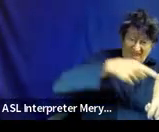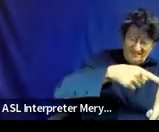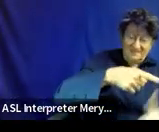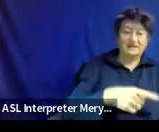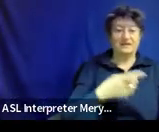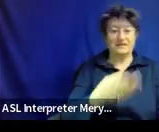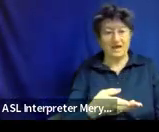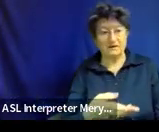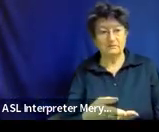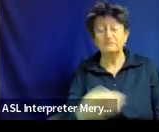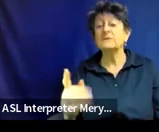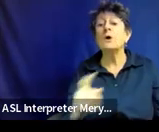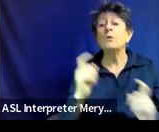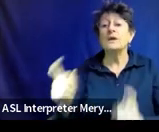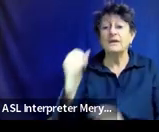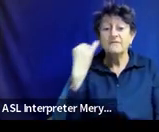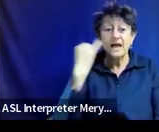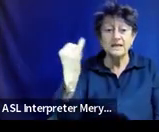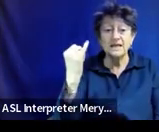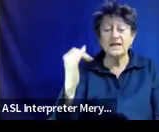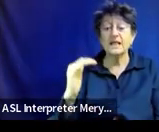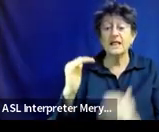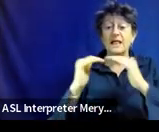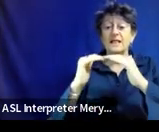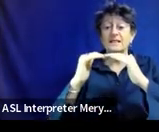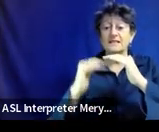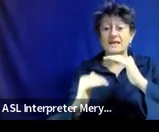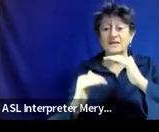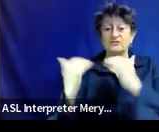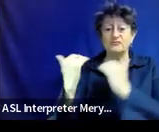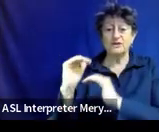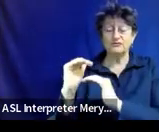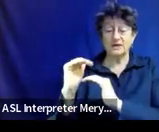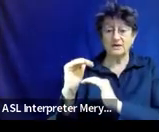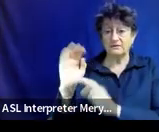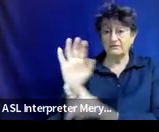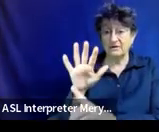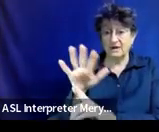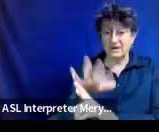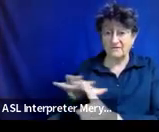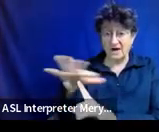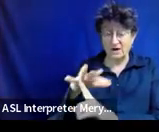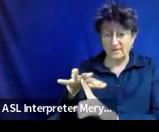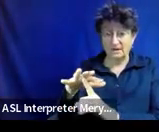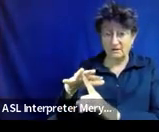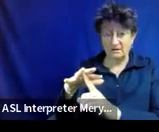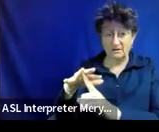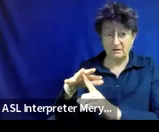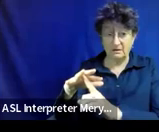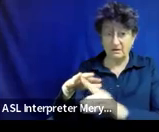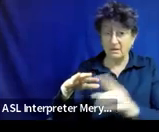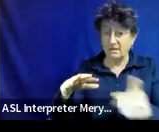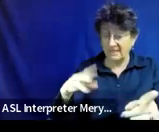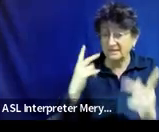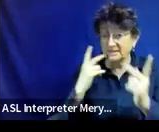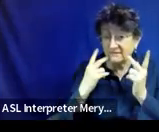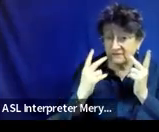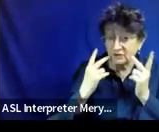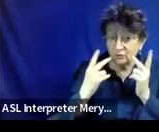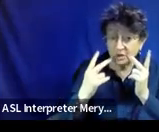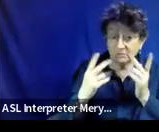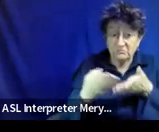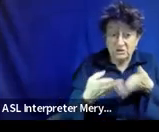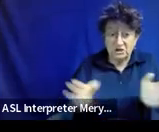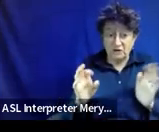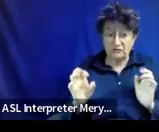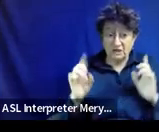Just give you an idea about least restrictive environment. This is just a little visual you start right gen ed or regular